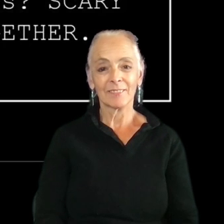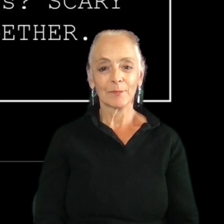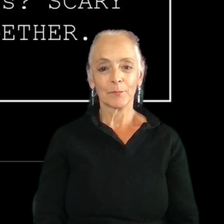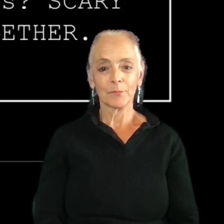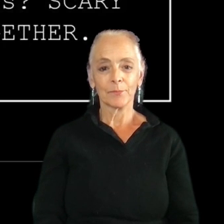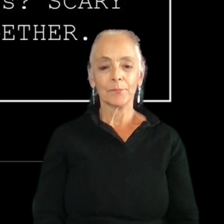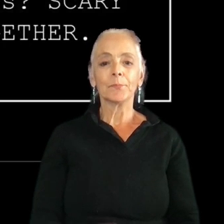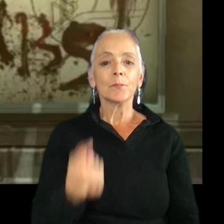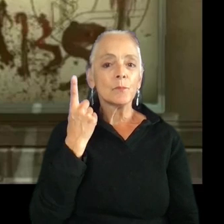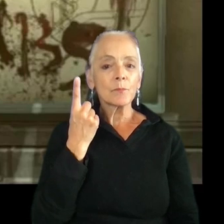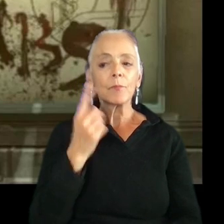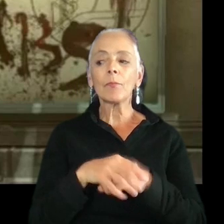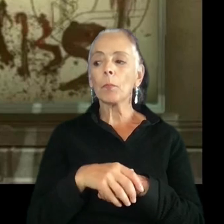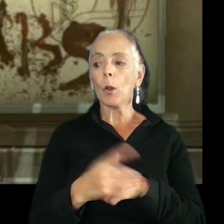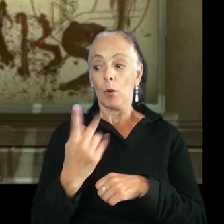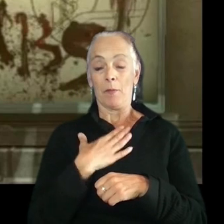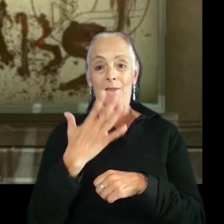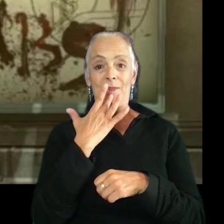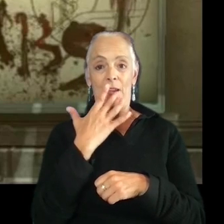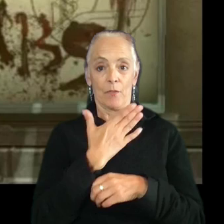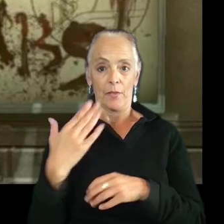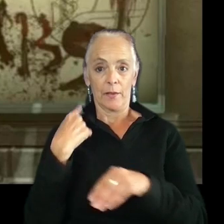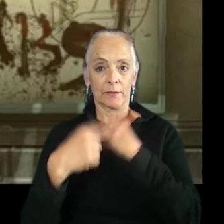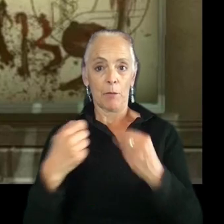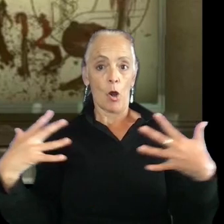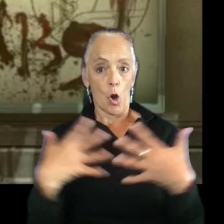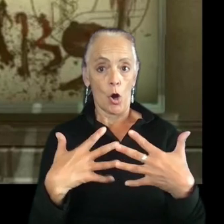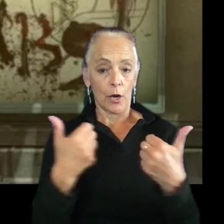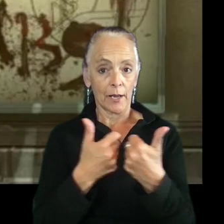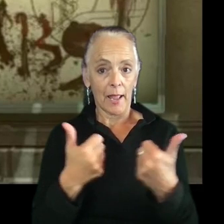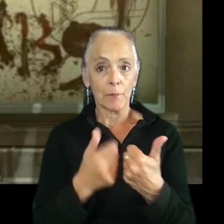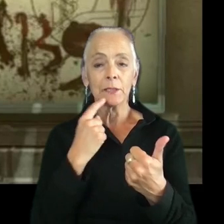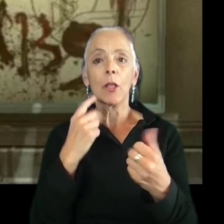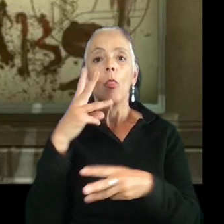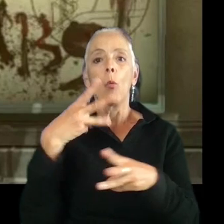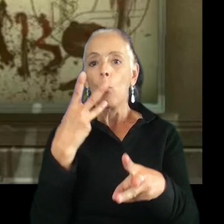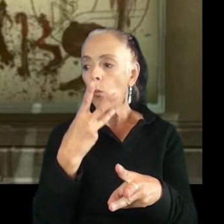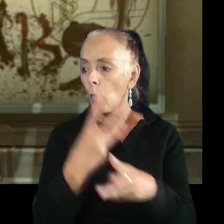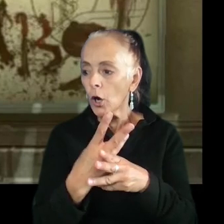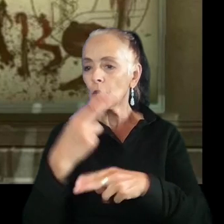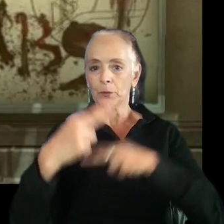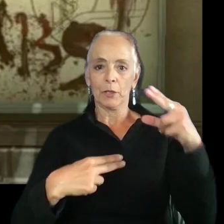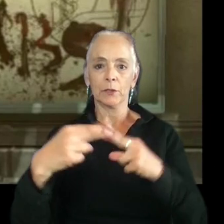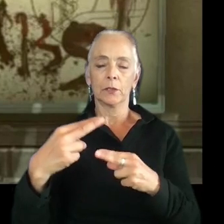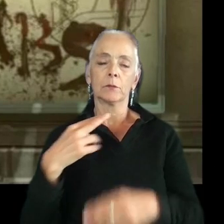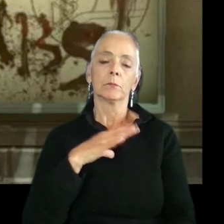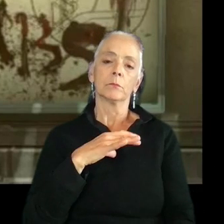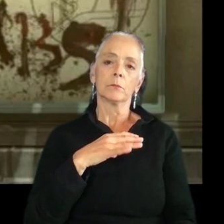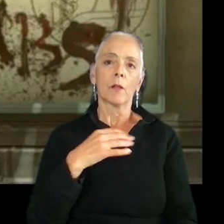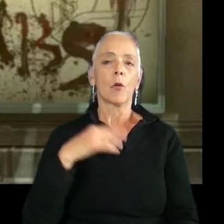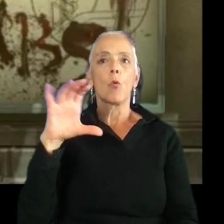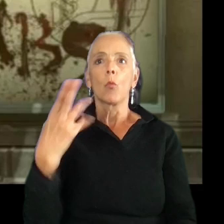But one of my favorite things about horror game is the world building. They have such rich